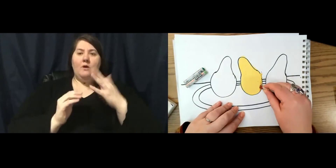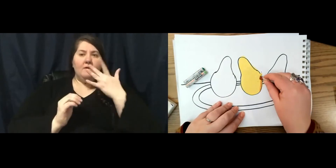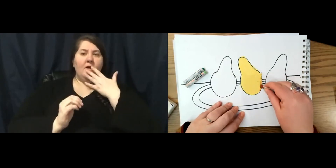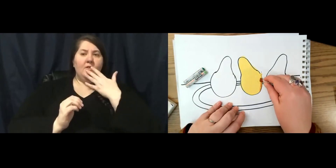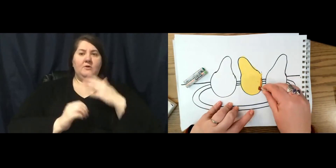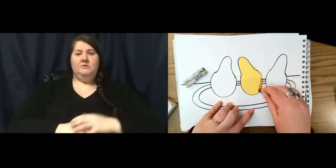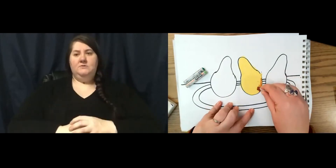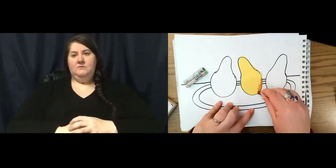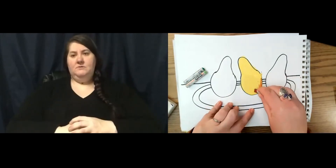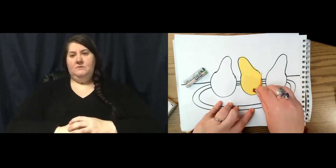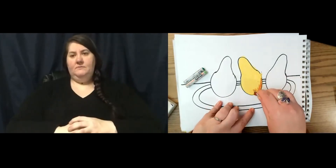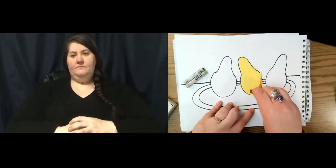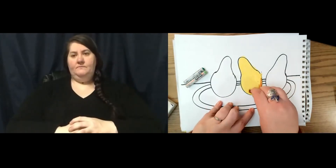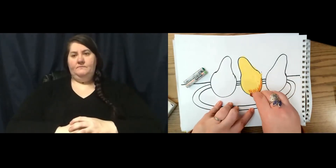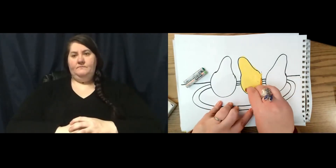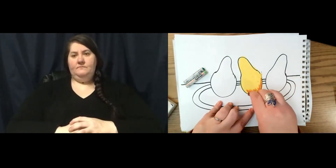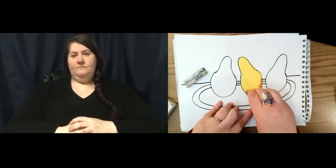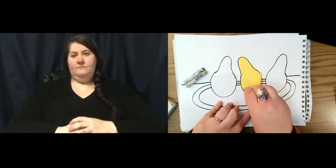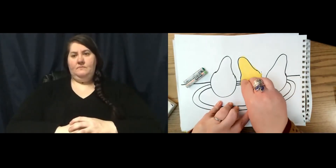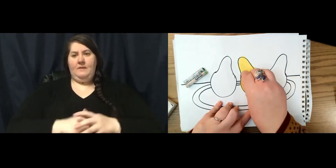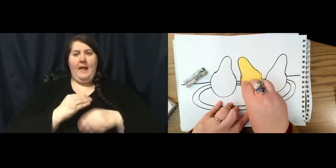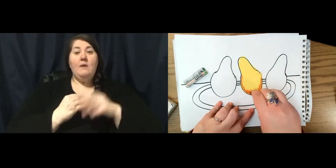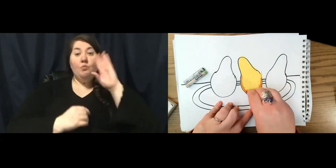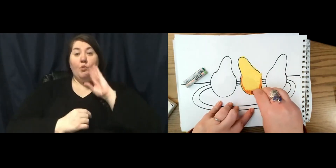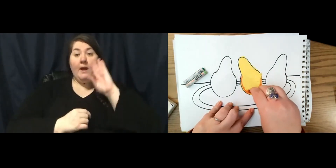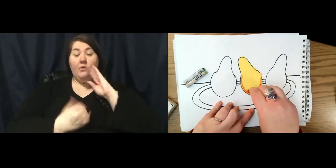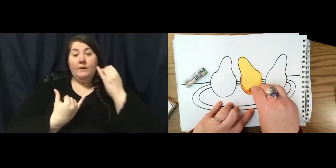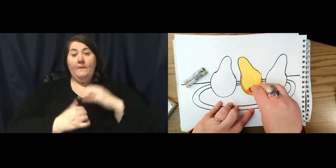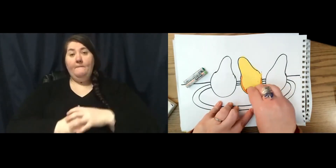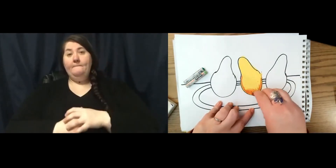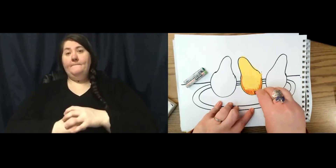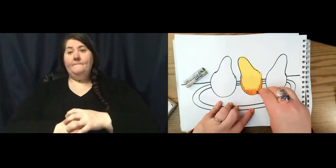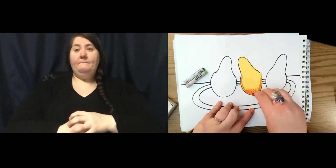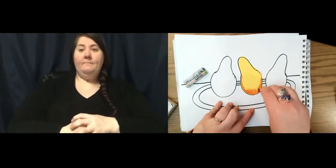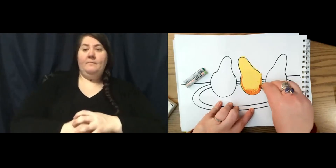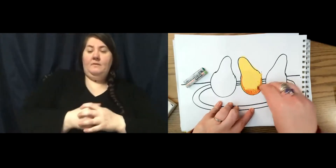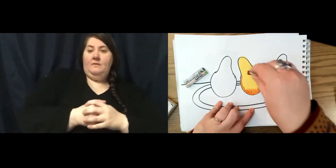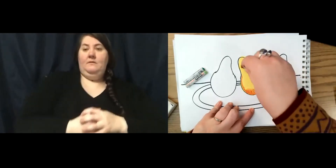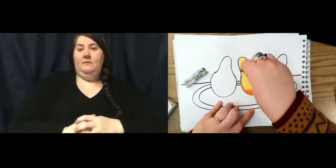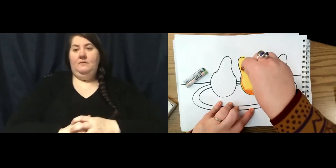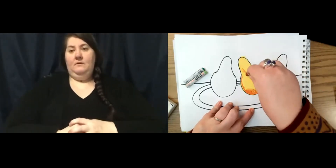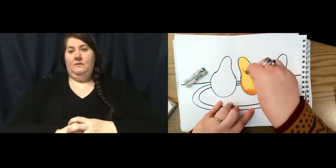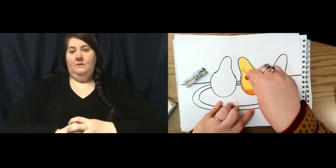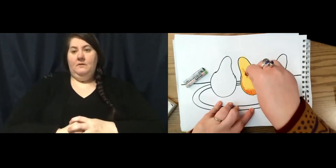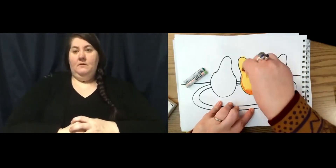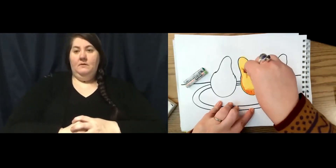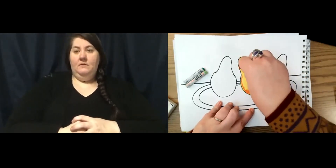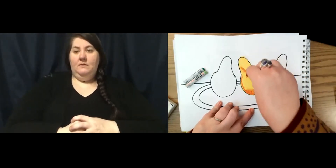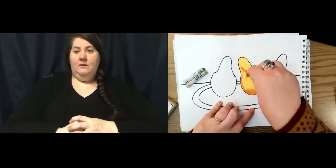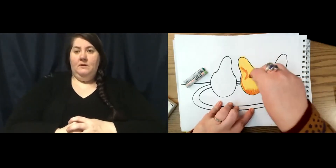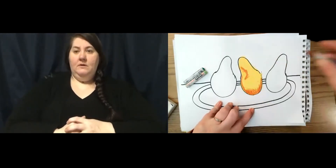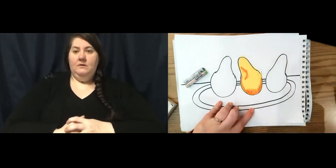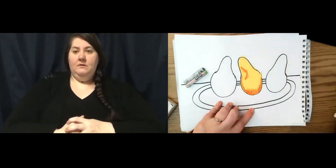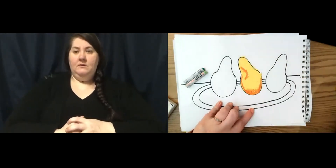shape. So I'm going to add some brown on top of it on the bottom, then maybe a little on the